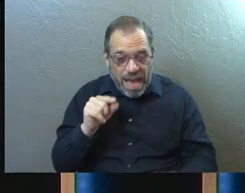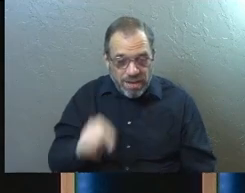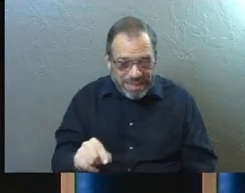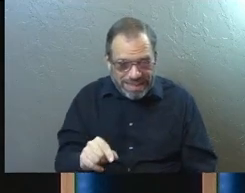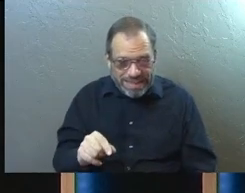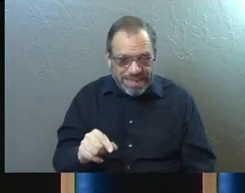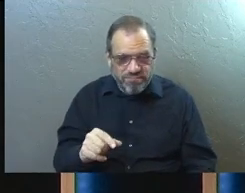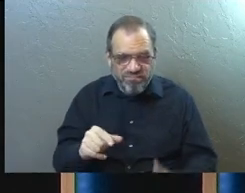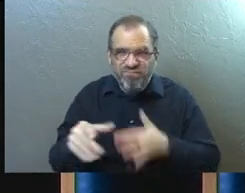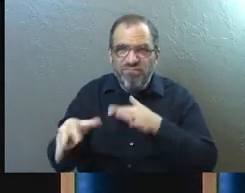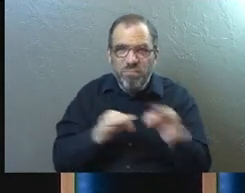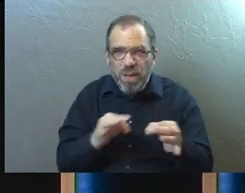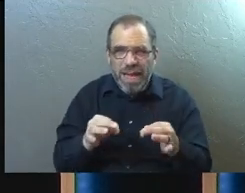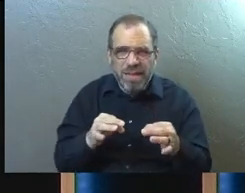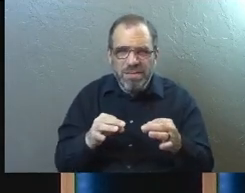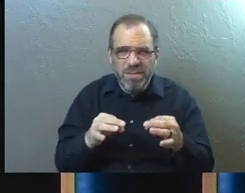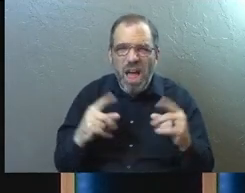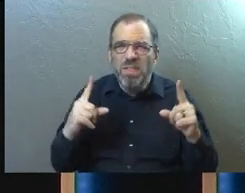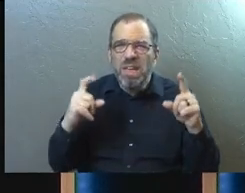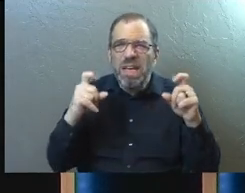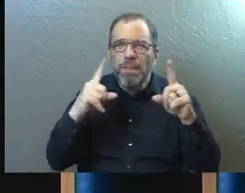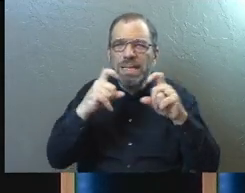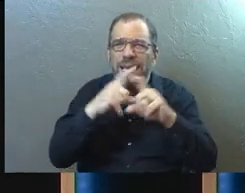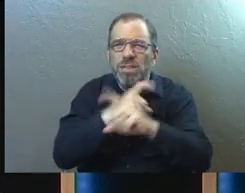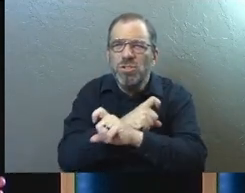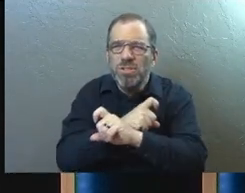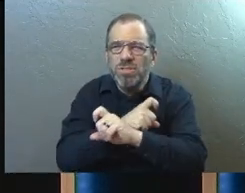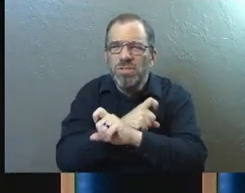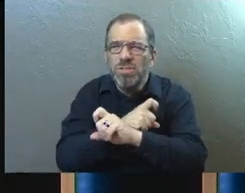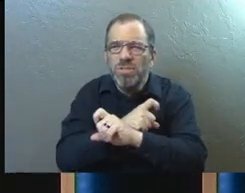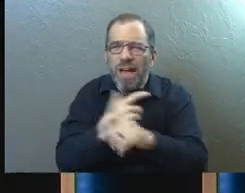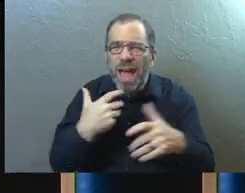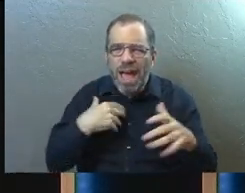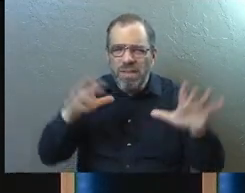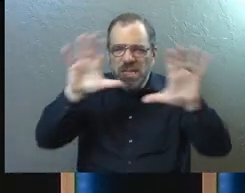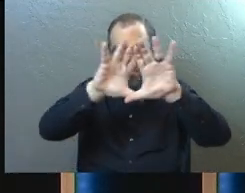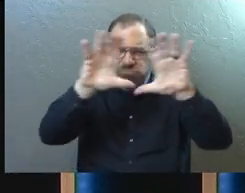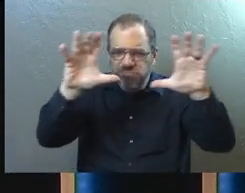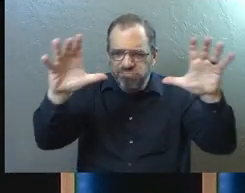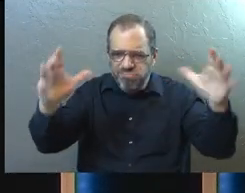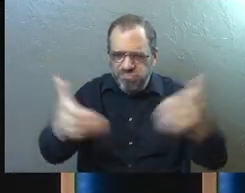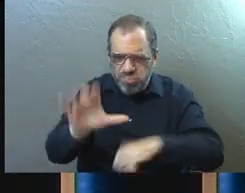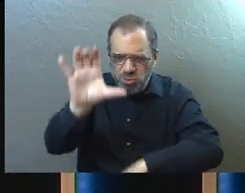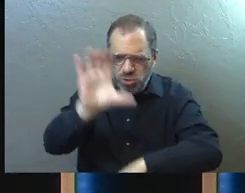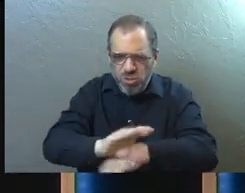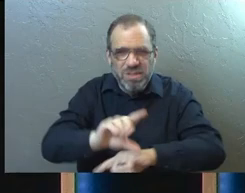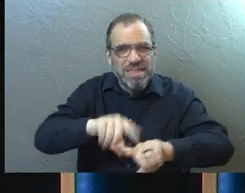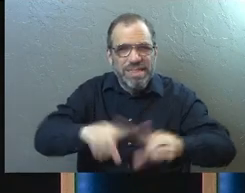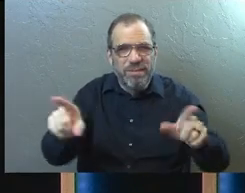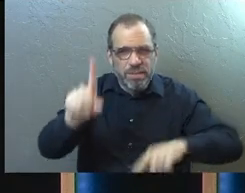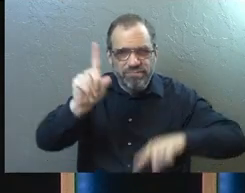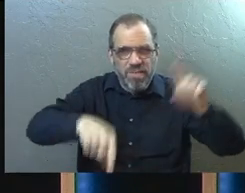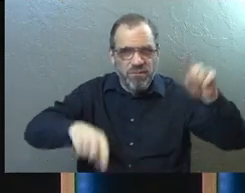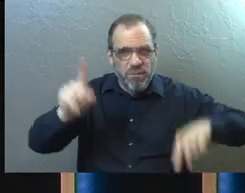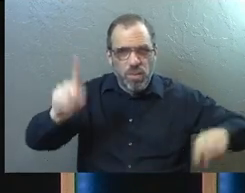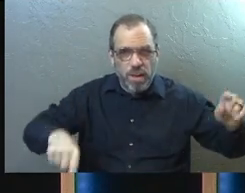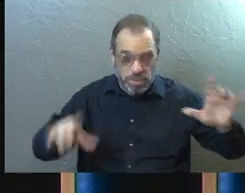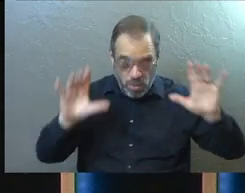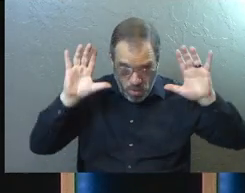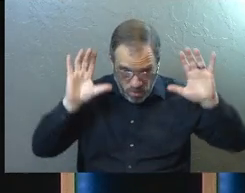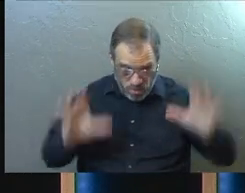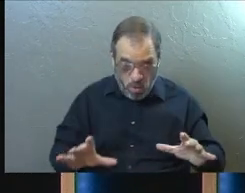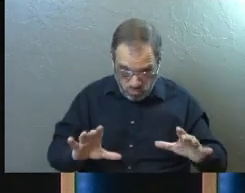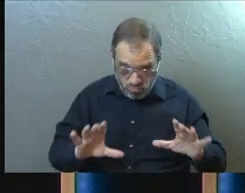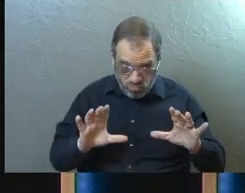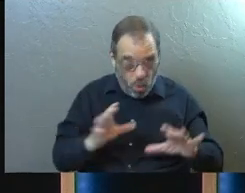to actually start to dive into the complications of having a massive church family that is very different. So all of